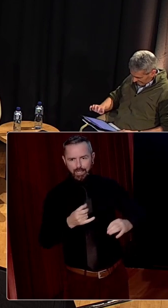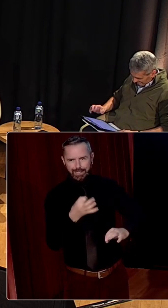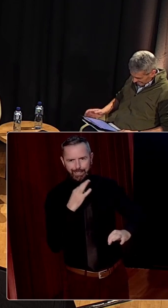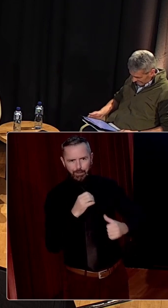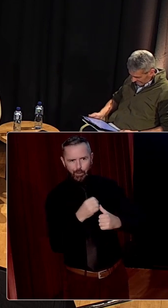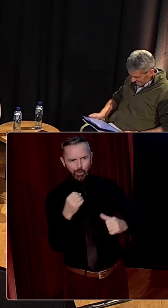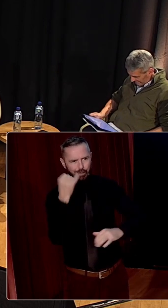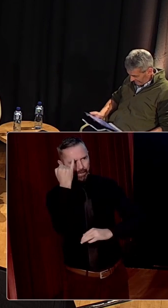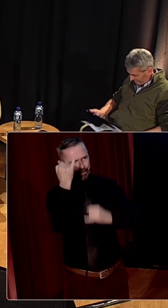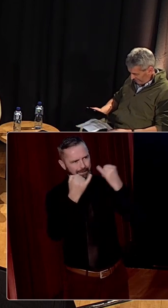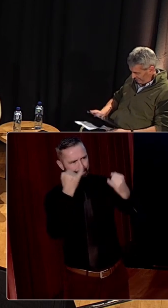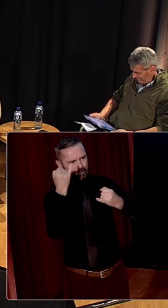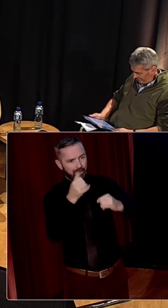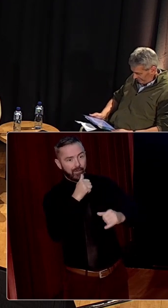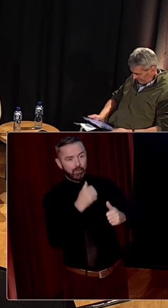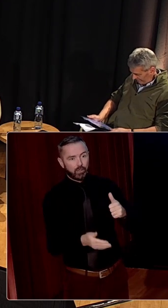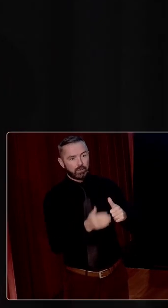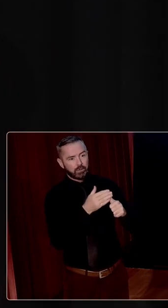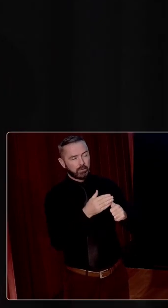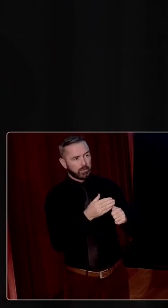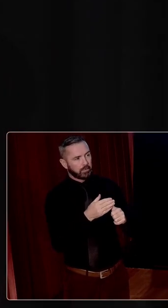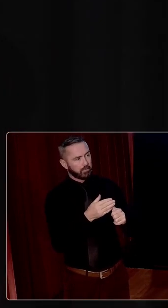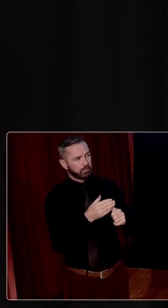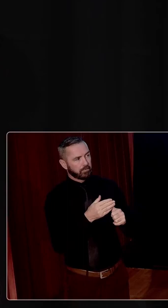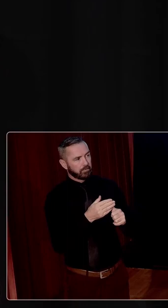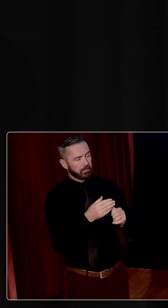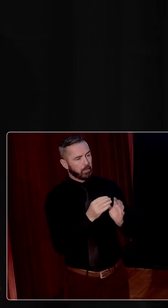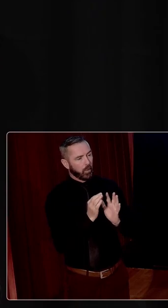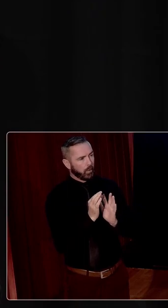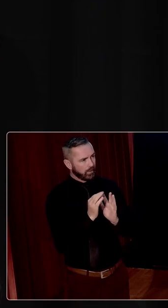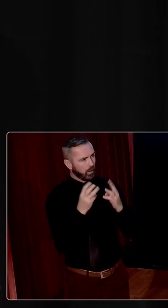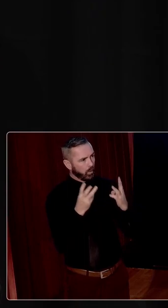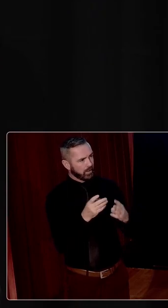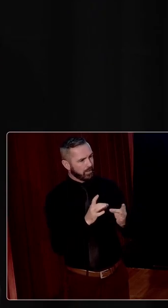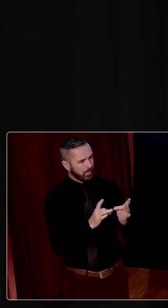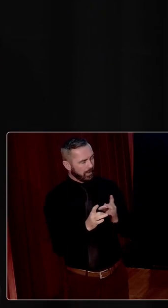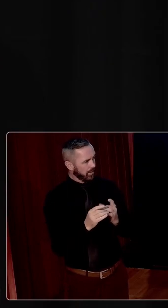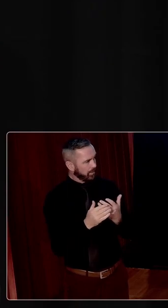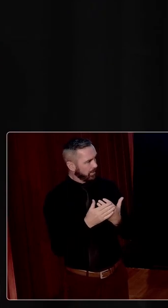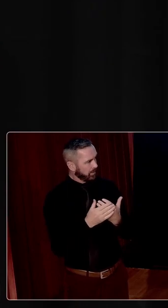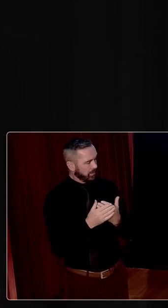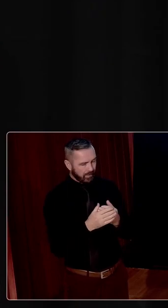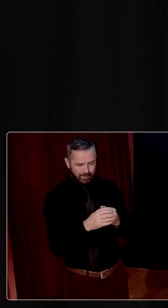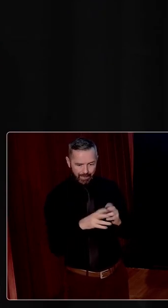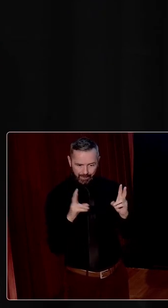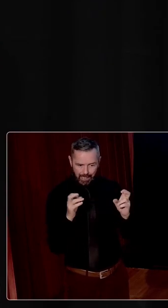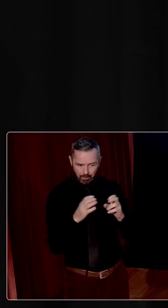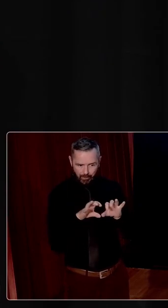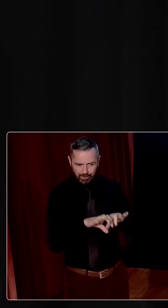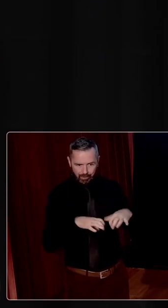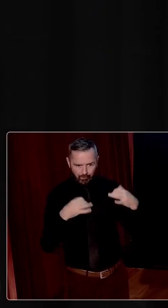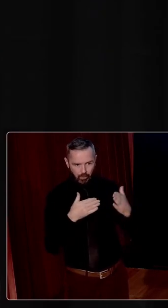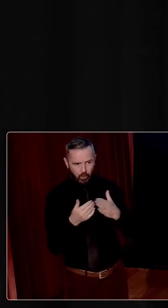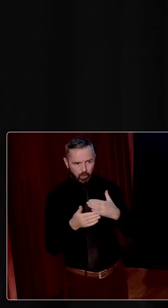other ideas. The first point I was going to make is that the whole team of this conference has been